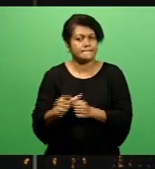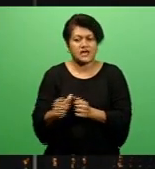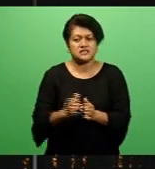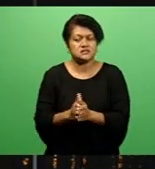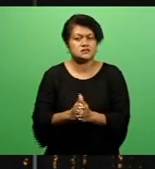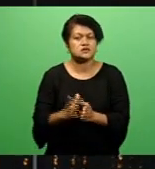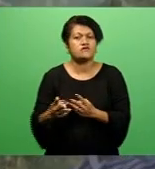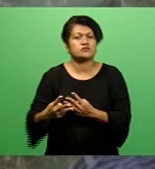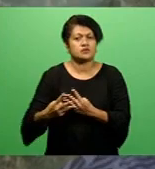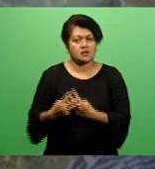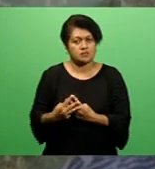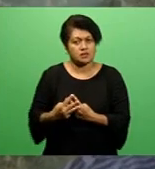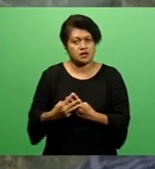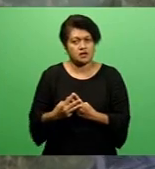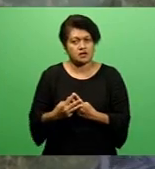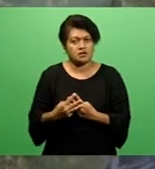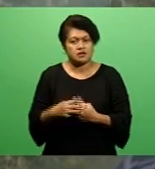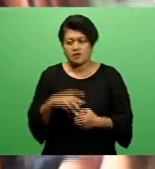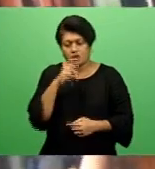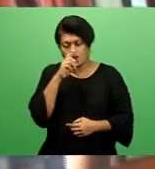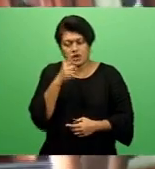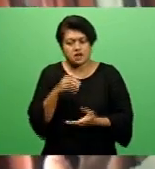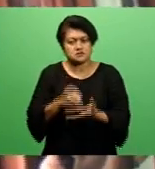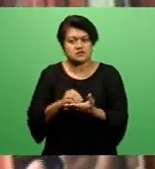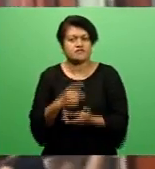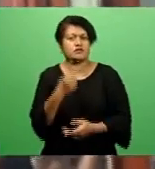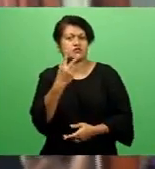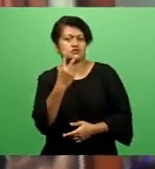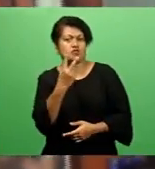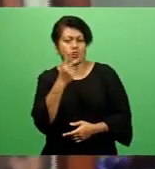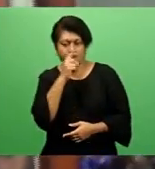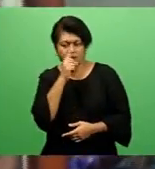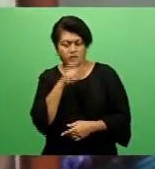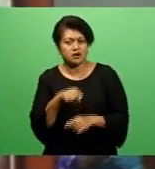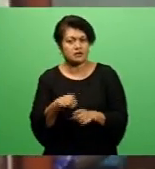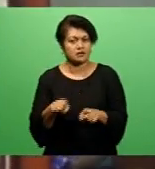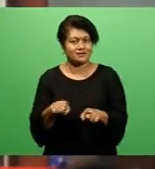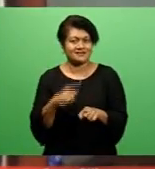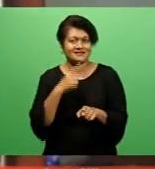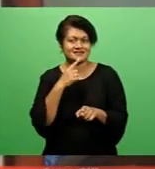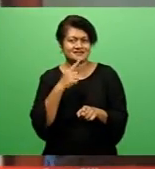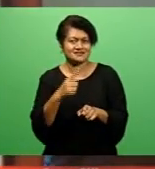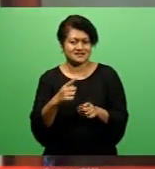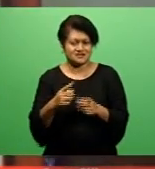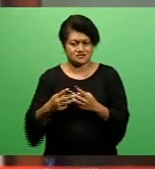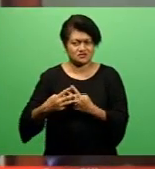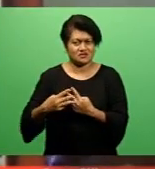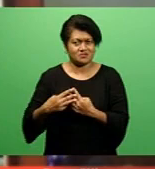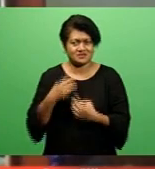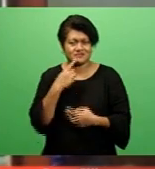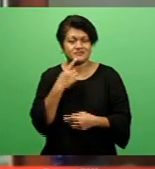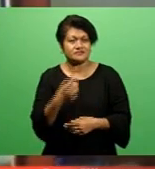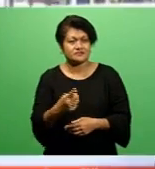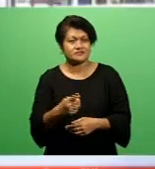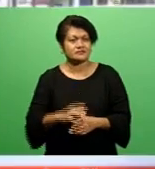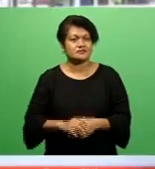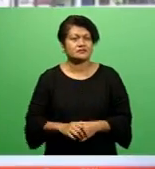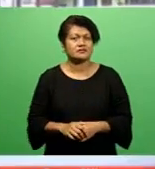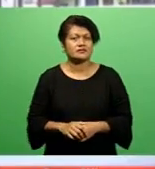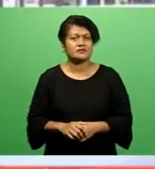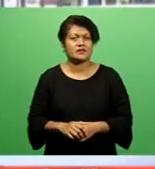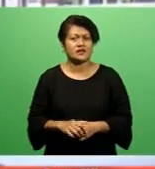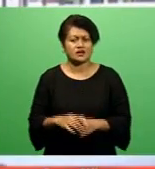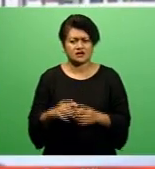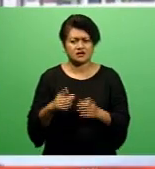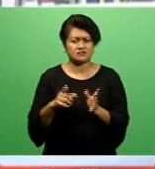Sodelpa. You can't be serving two masters, Left out in the cold, former party general secretary Andilitiang Yoni Marabi, Rathu